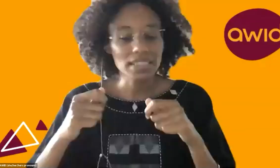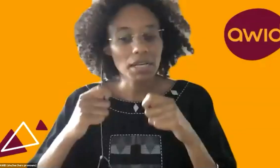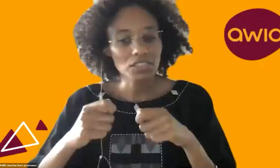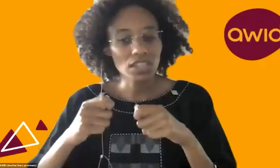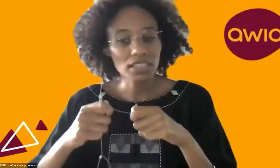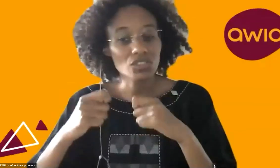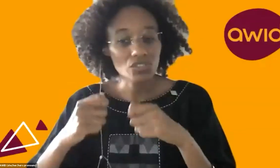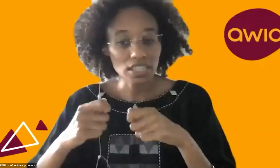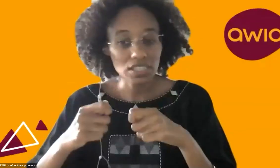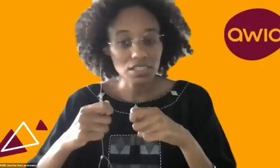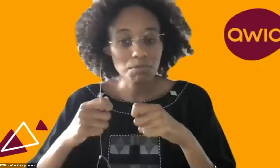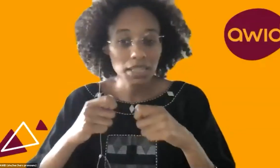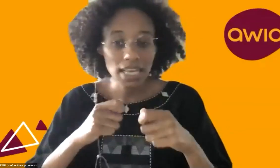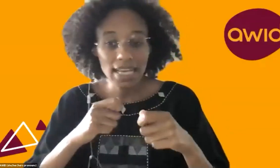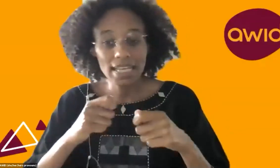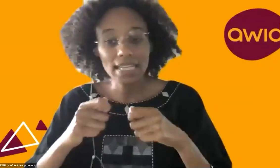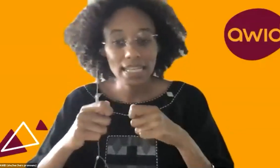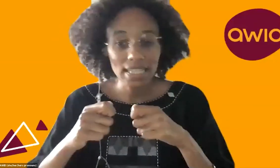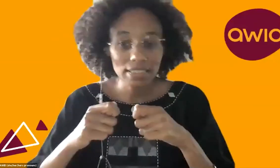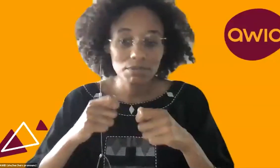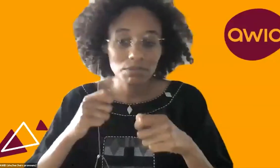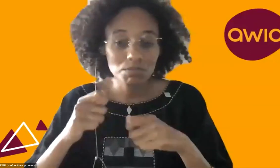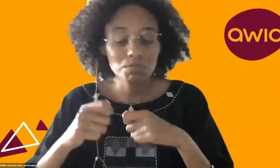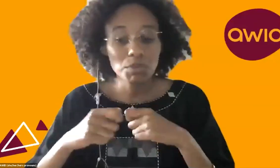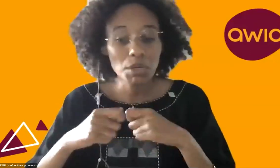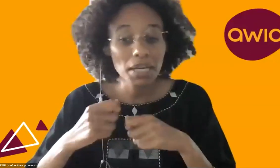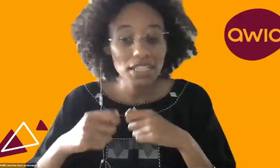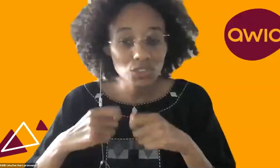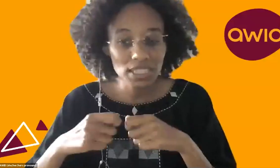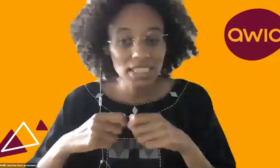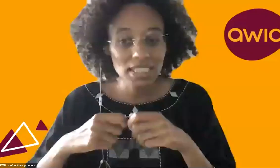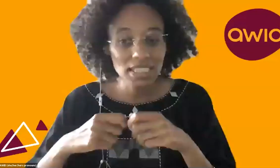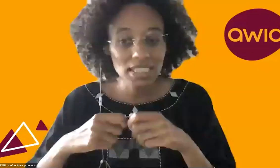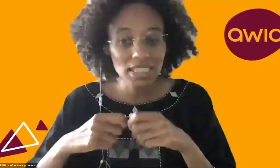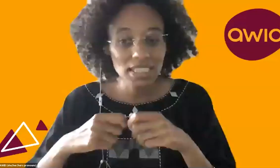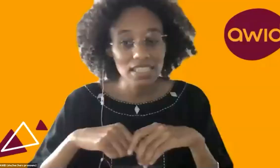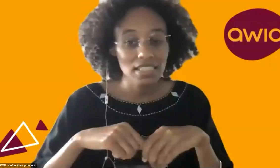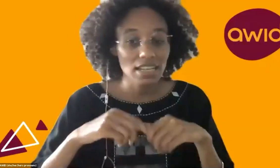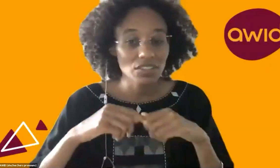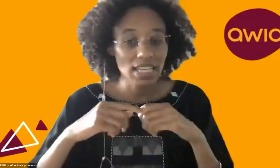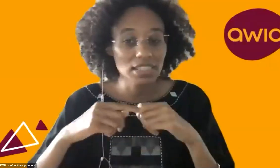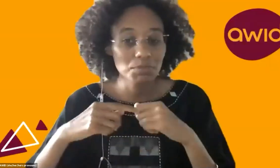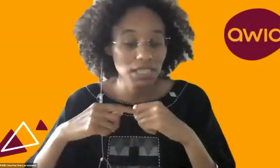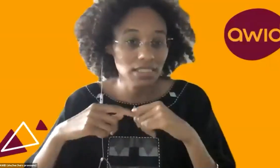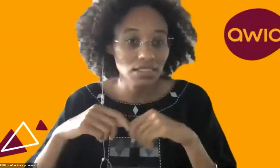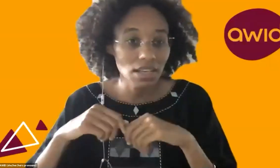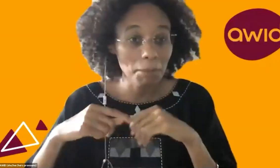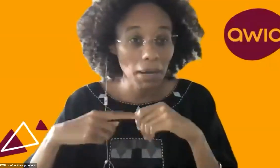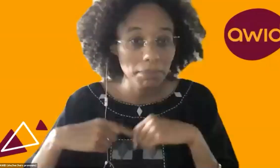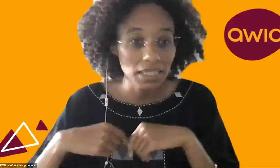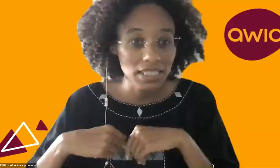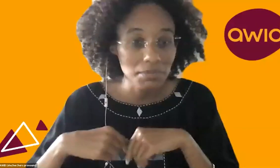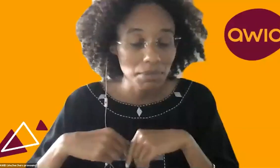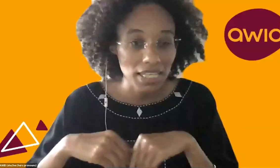what about that patriarchal structures play in perpetuating sexist and gender segregated